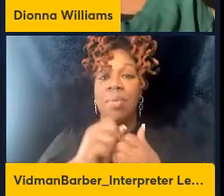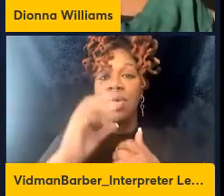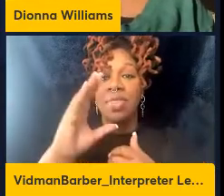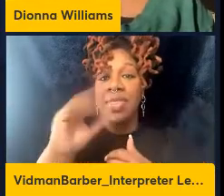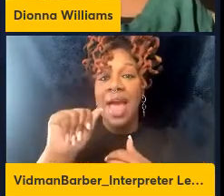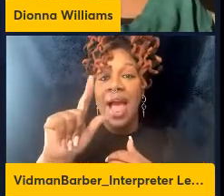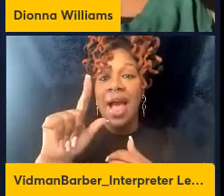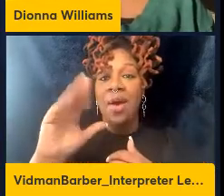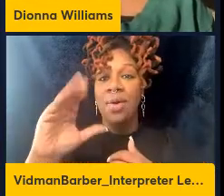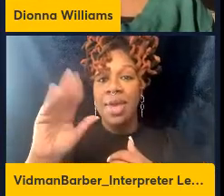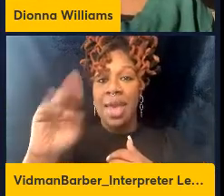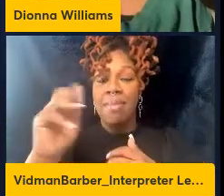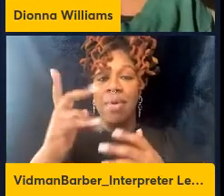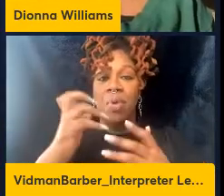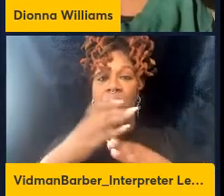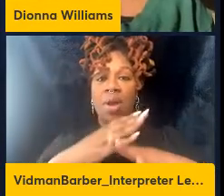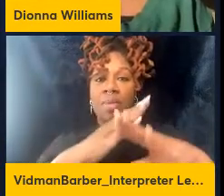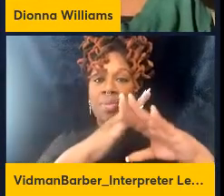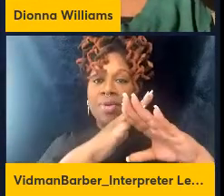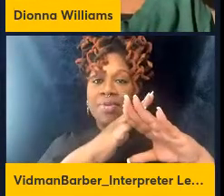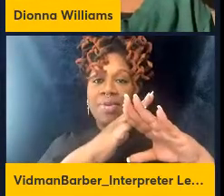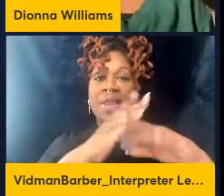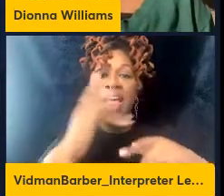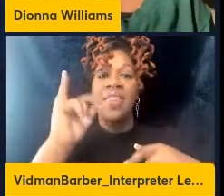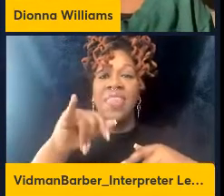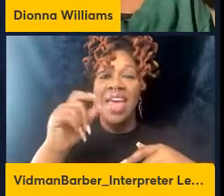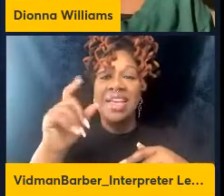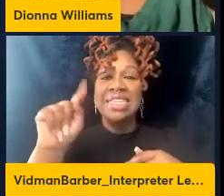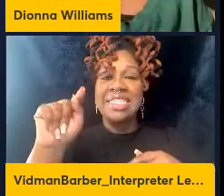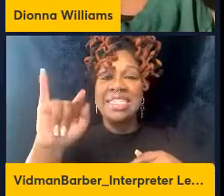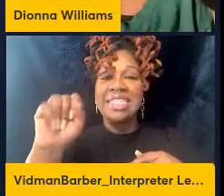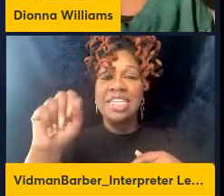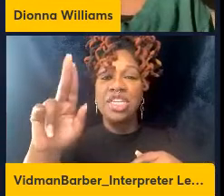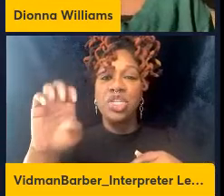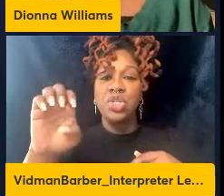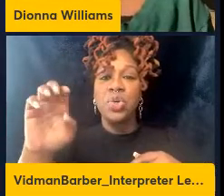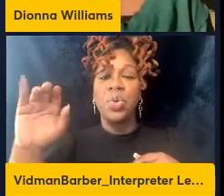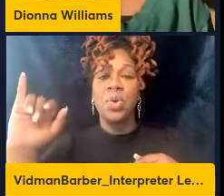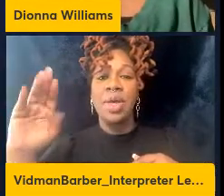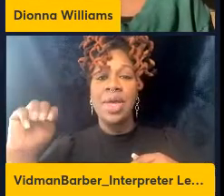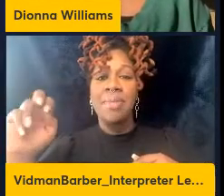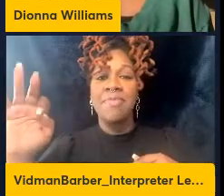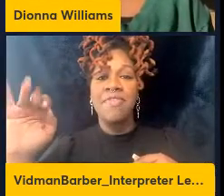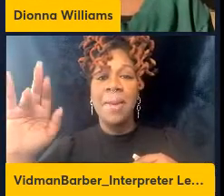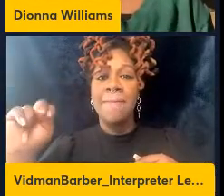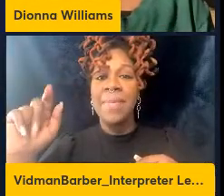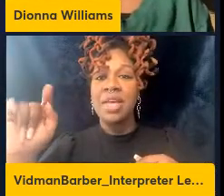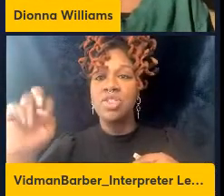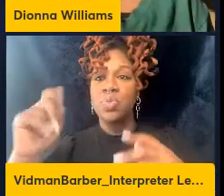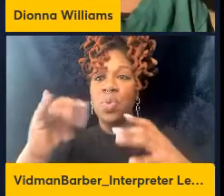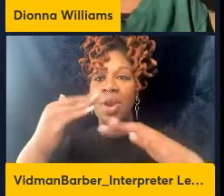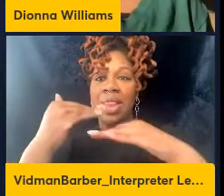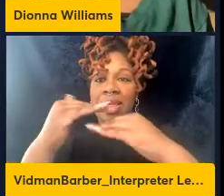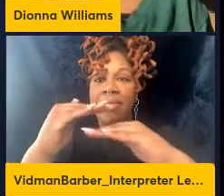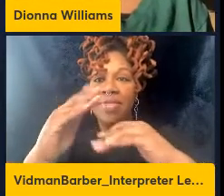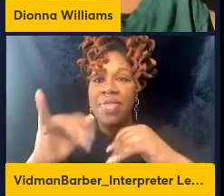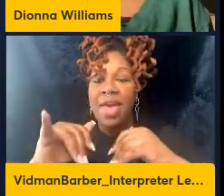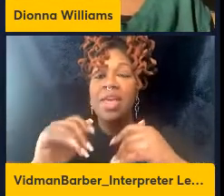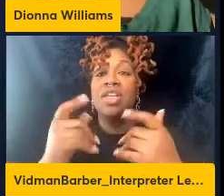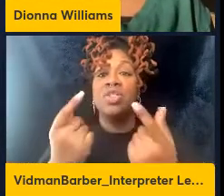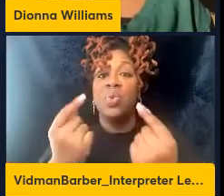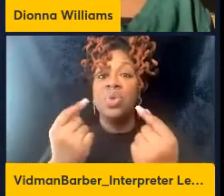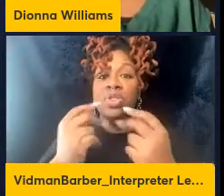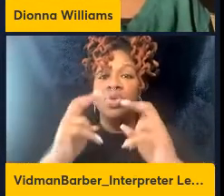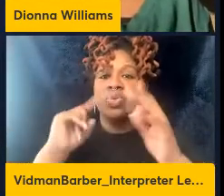if we can inhibit this profound tissue inflammation. And we're looking at the cannabinoid system as a means to do this. So cannabinoids